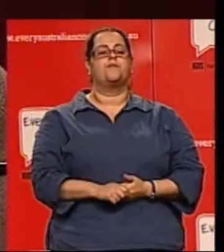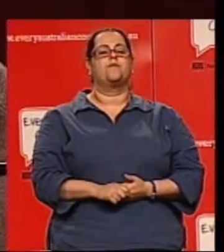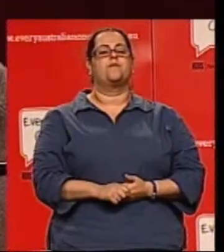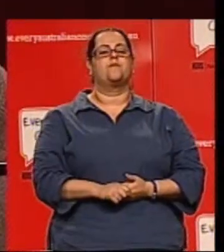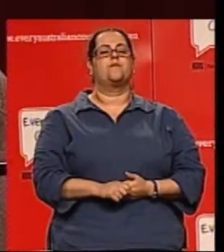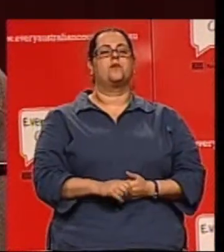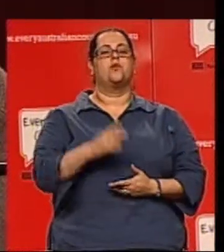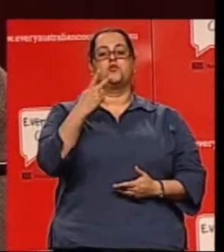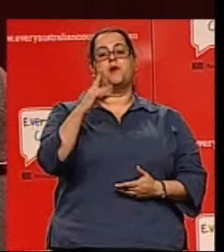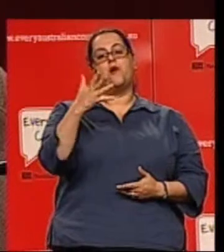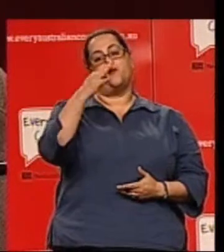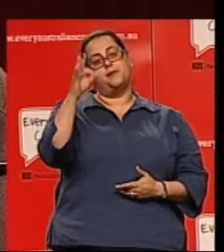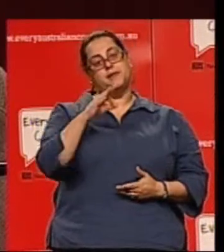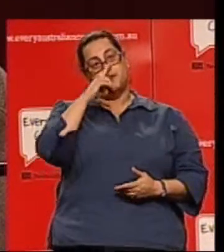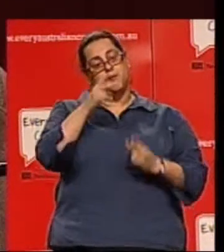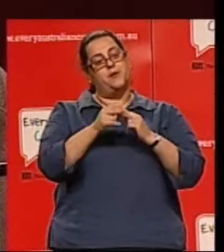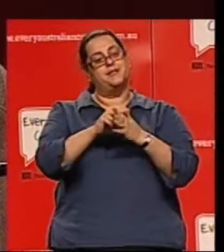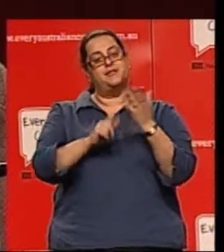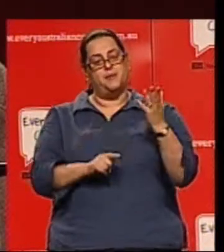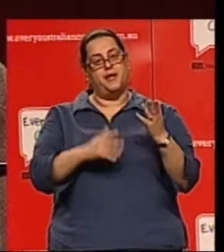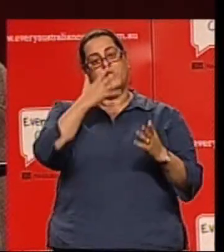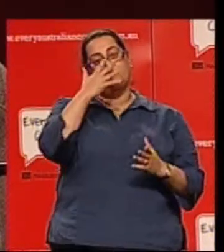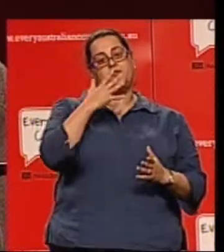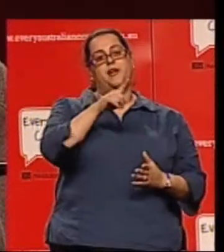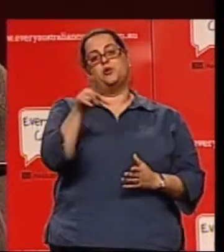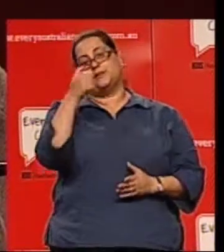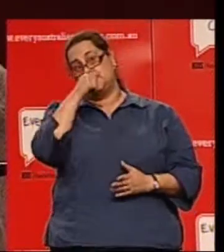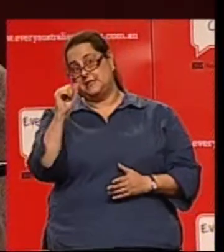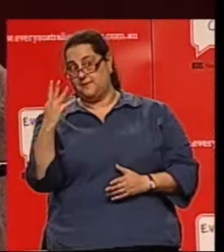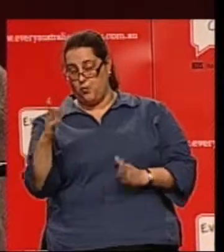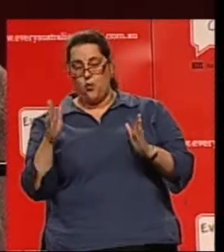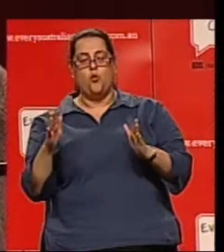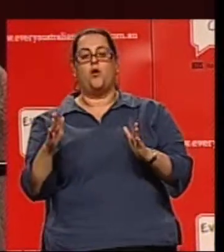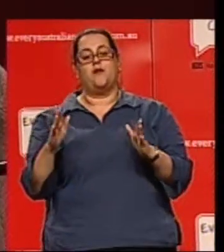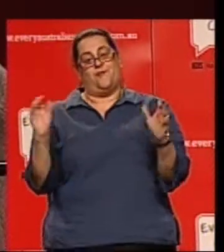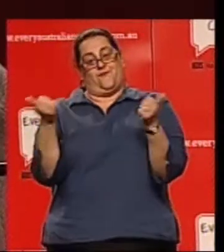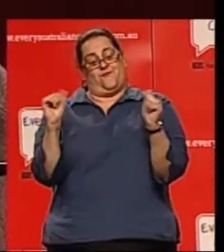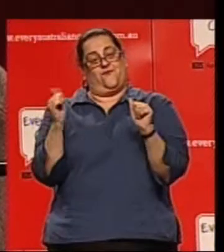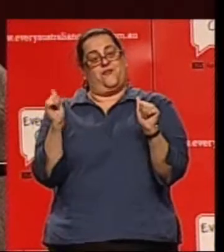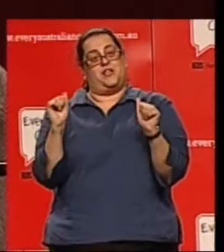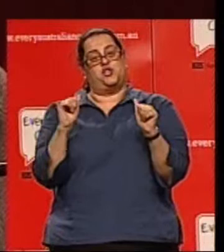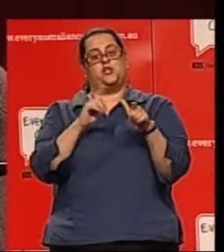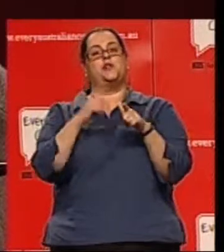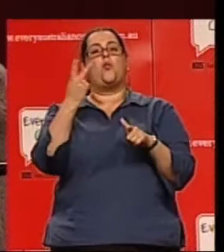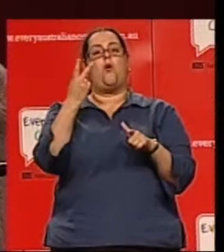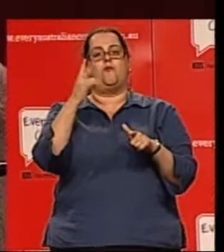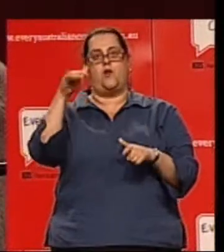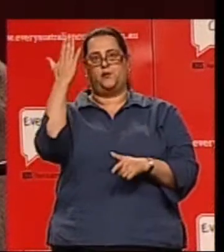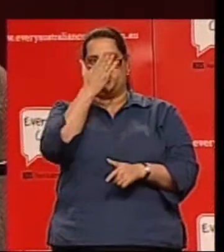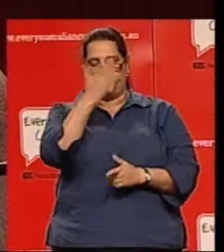of people with a disability aged 15 to 64 had finished Year 12.